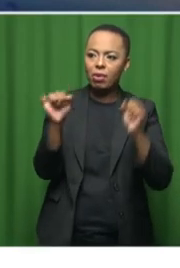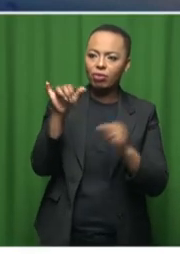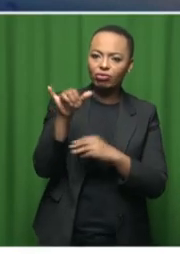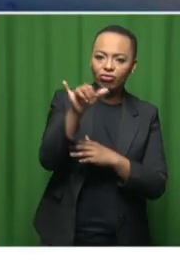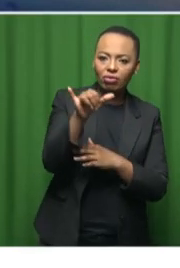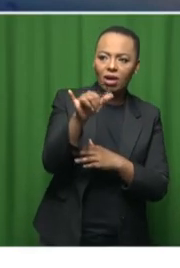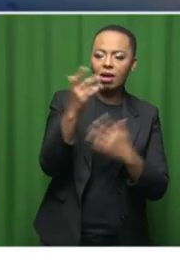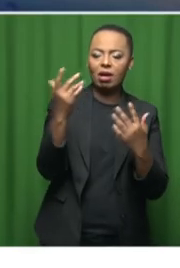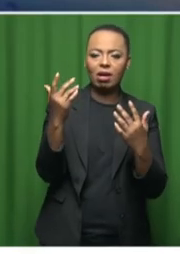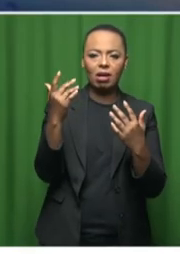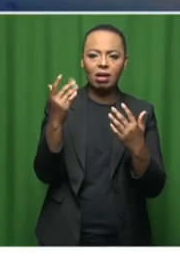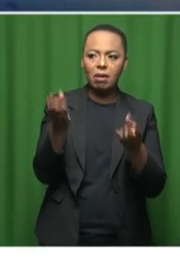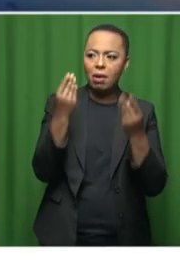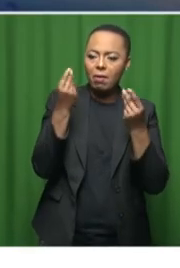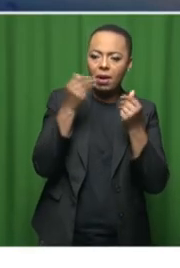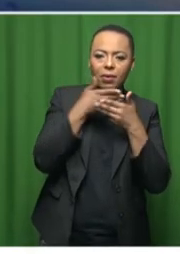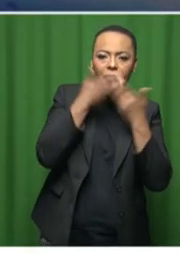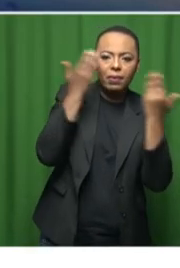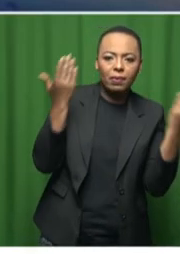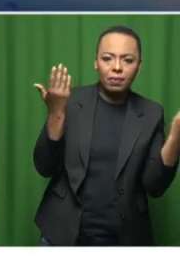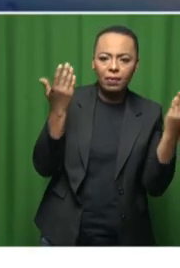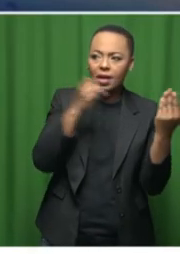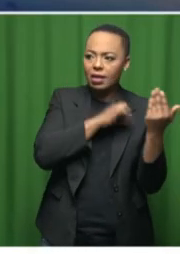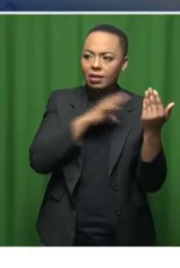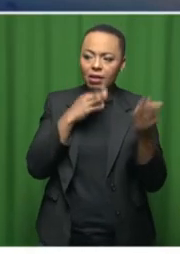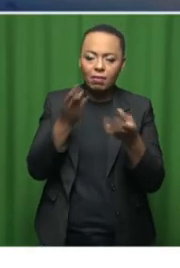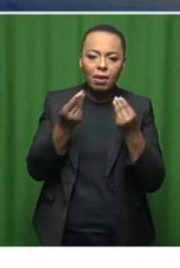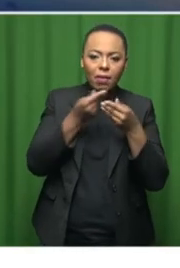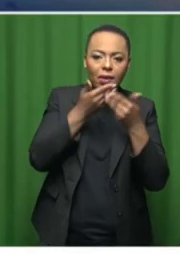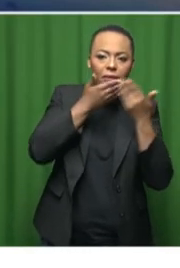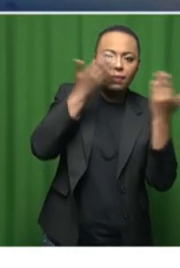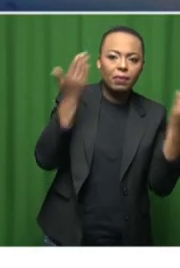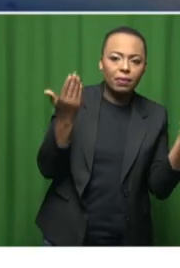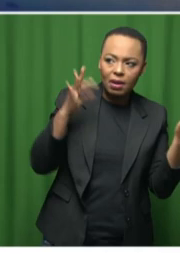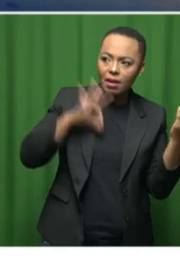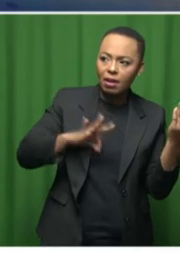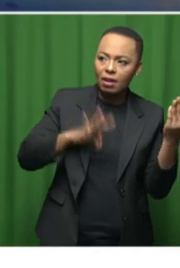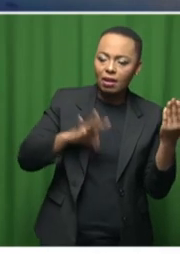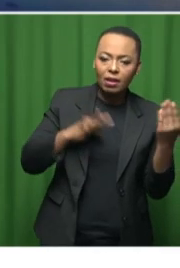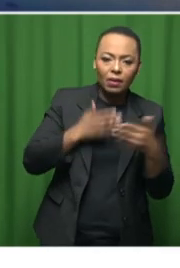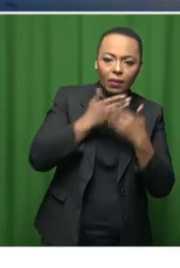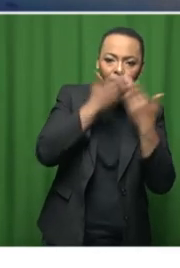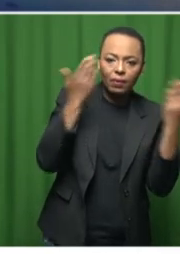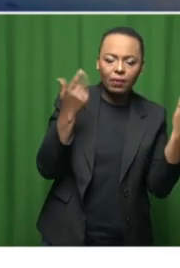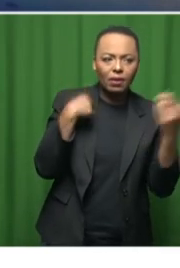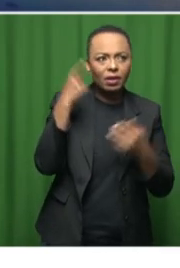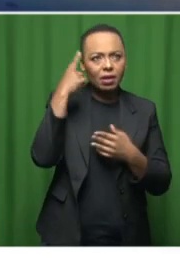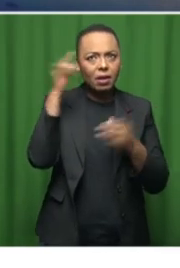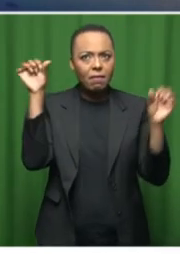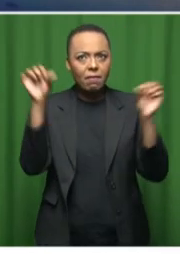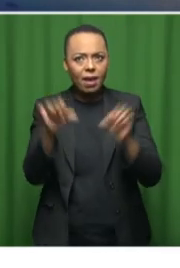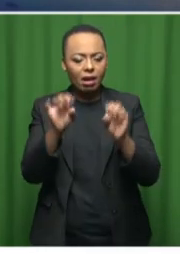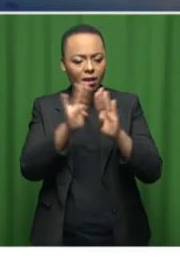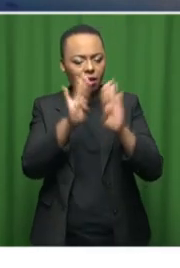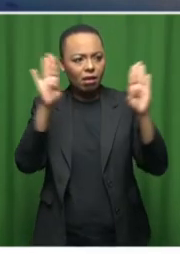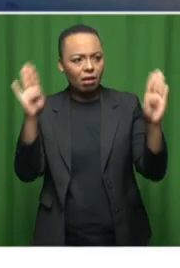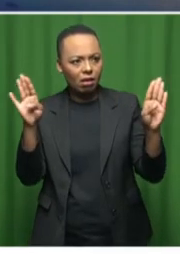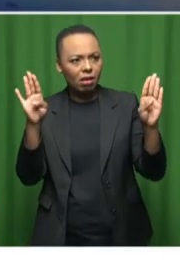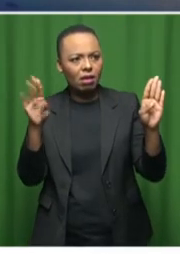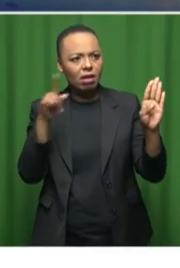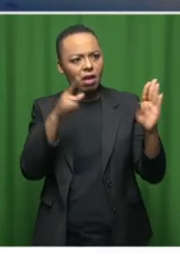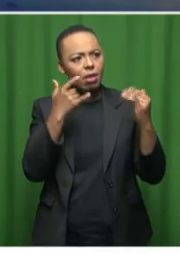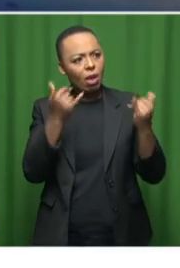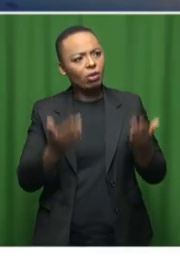then they came back, the CEOs were very careful to say, which routes are we going to service? And it could